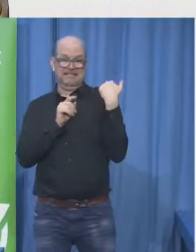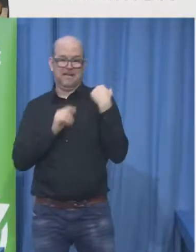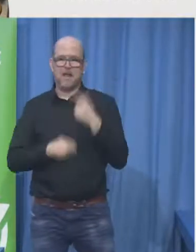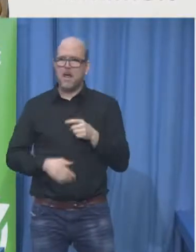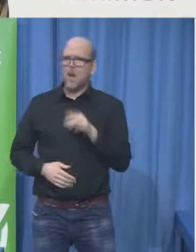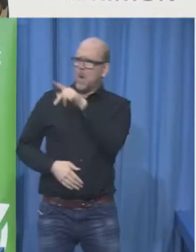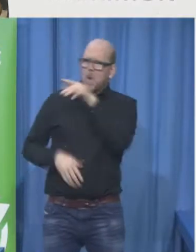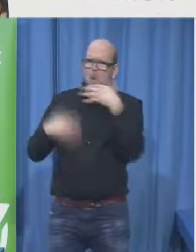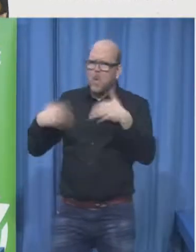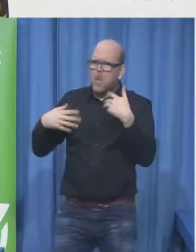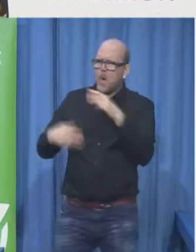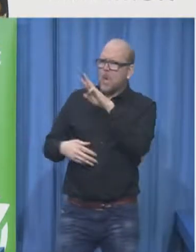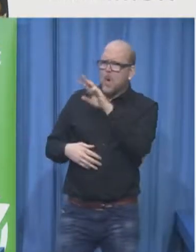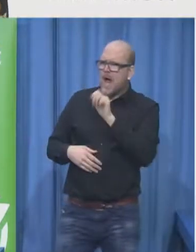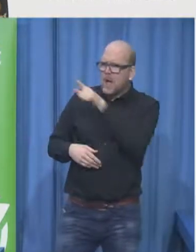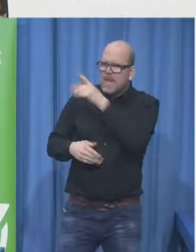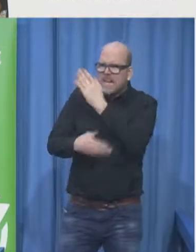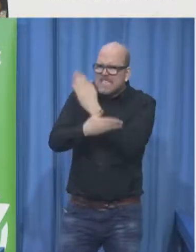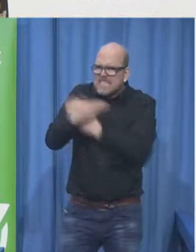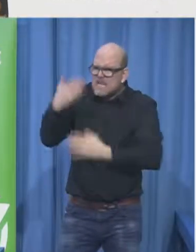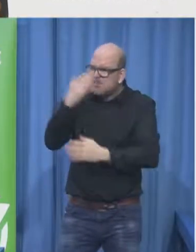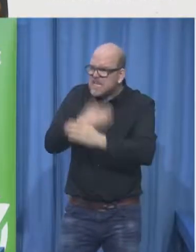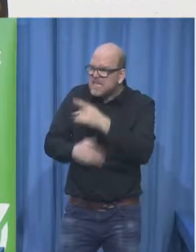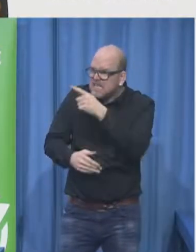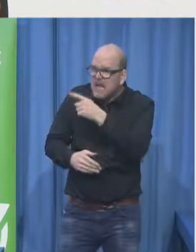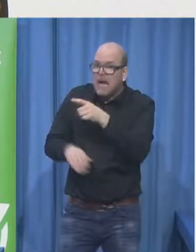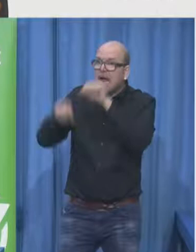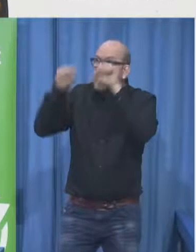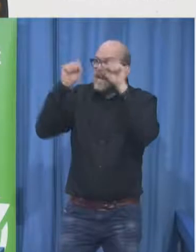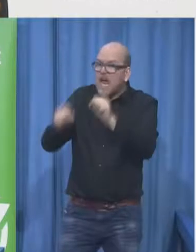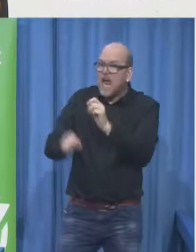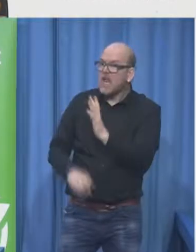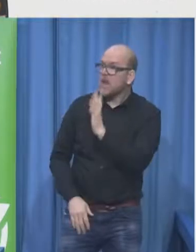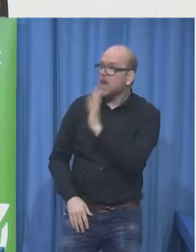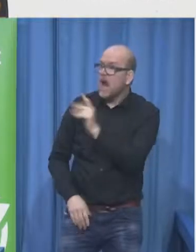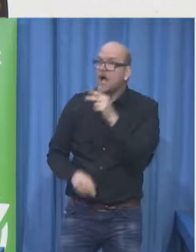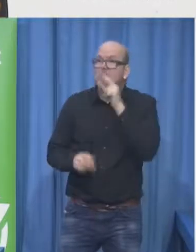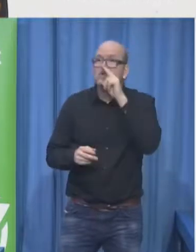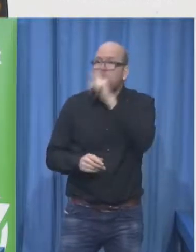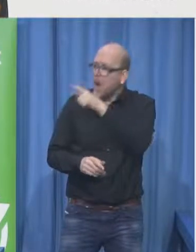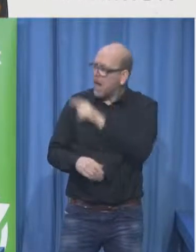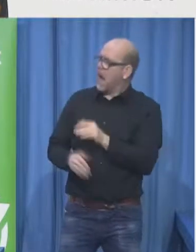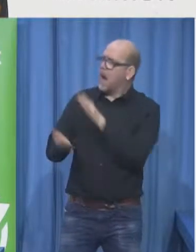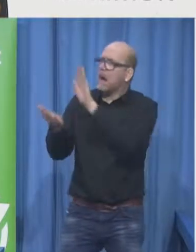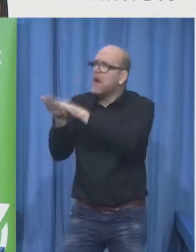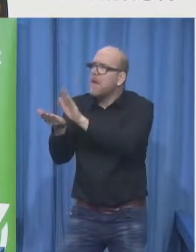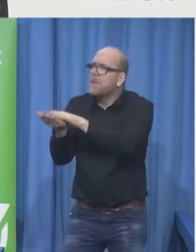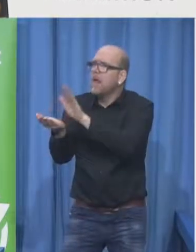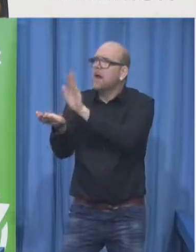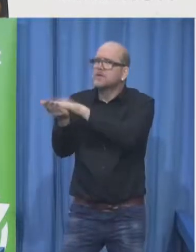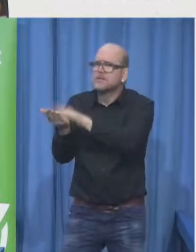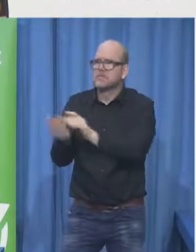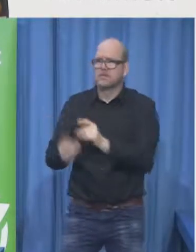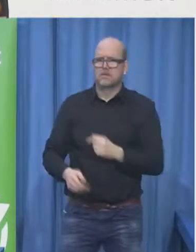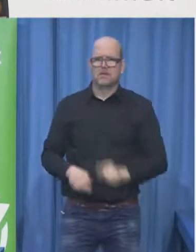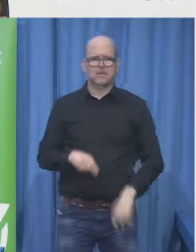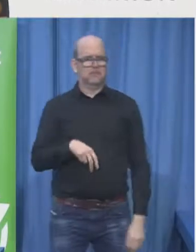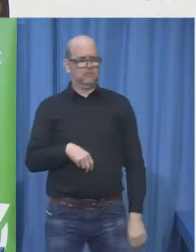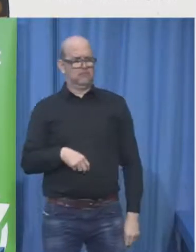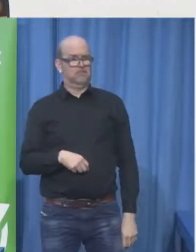encounter a lot of reactions throughout our job at Access Israel but it's the first time that I saw her